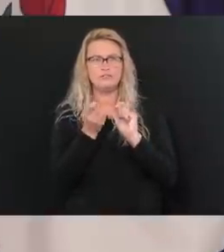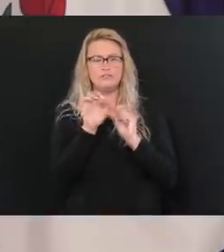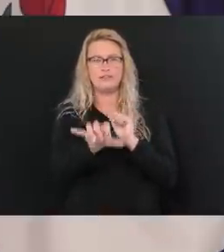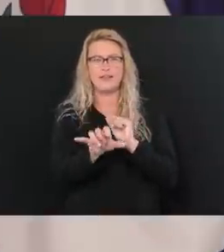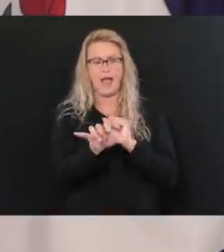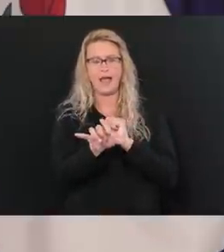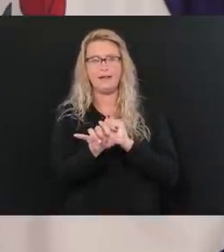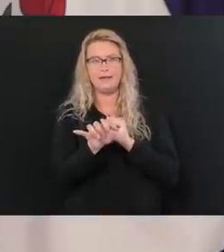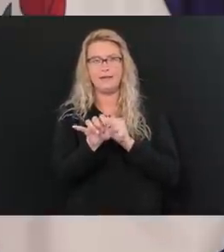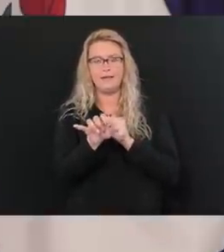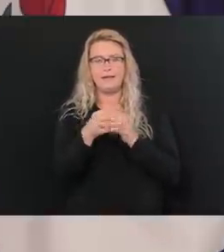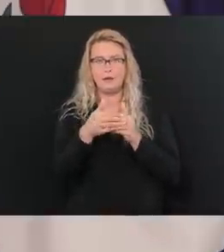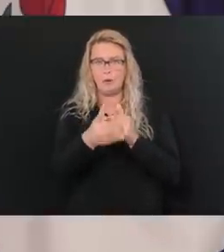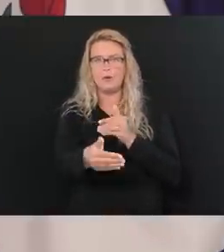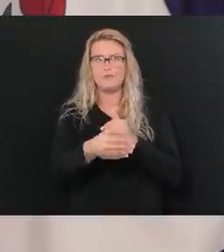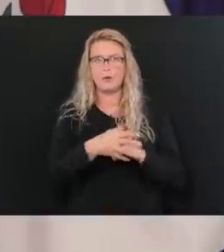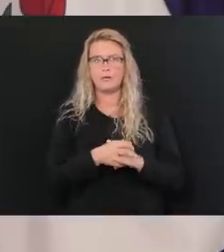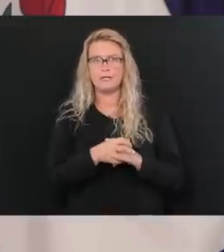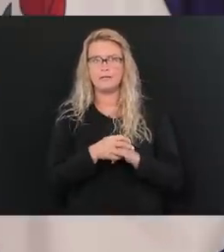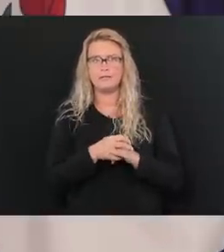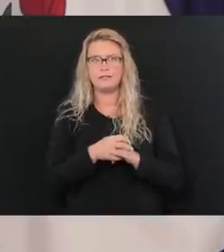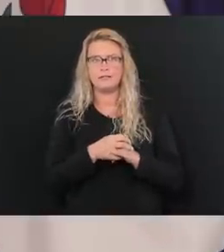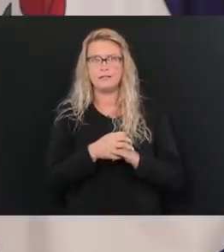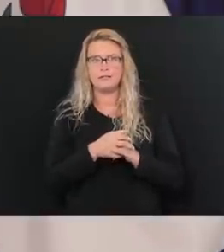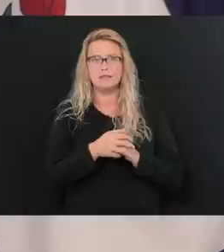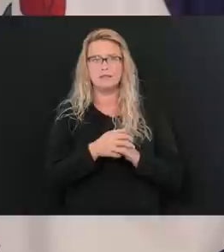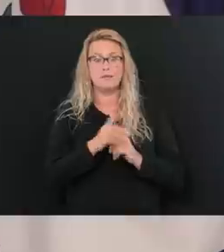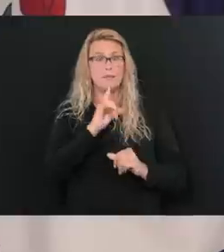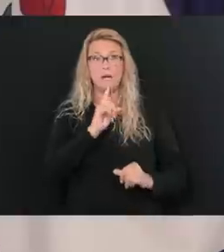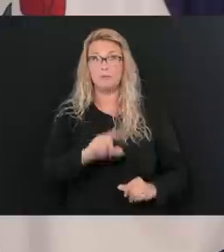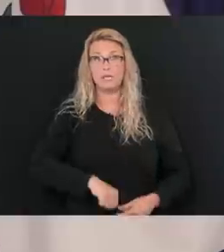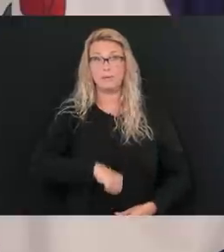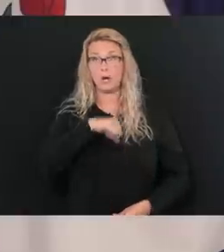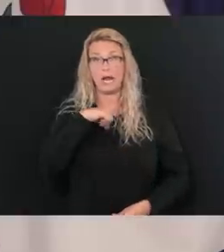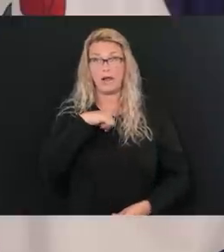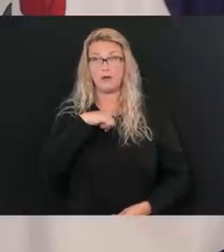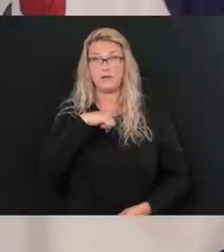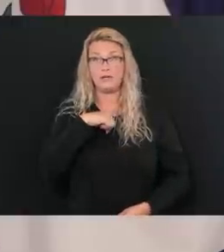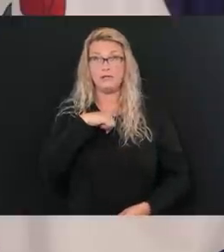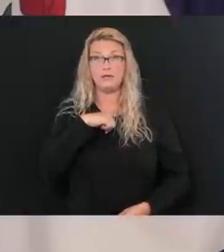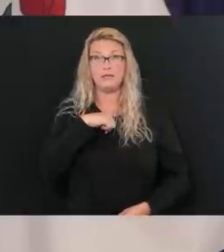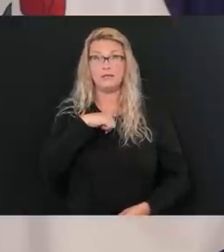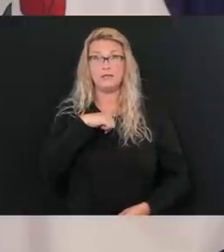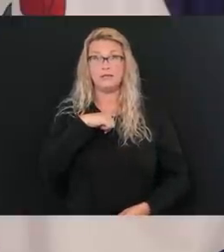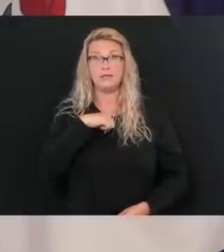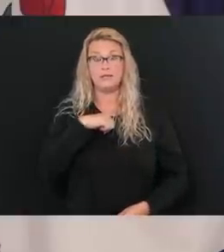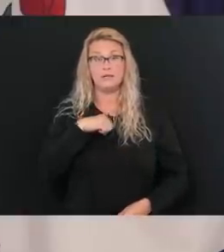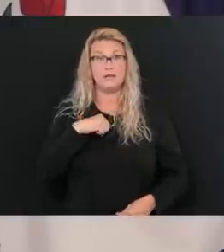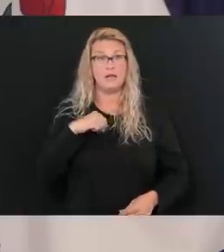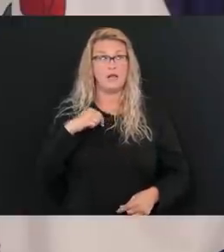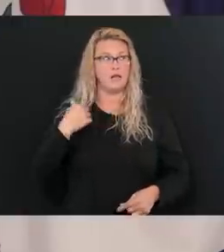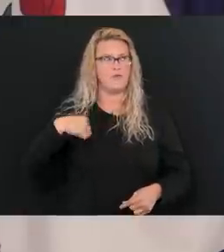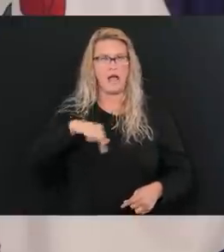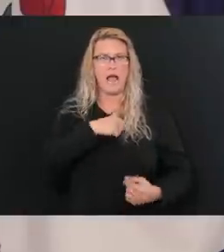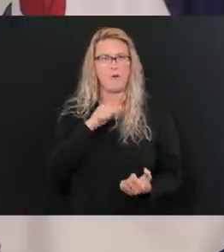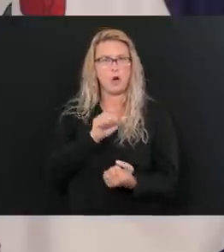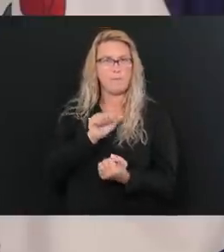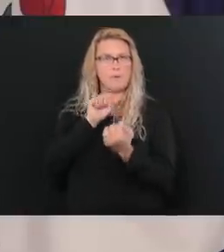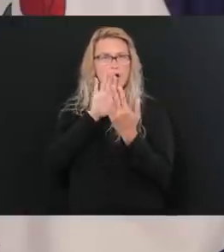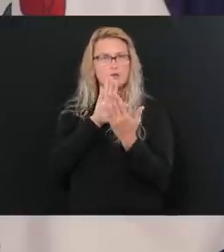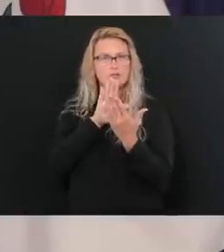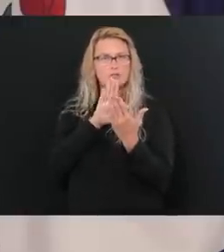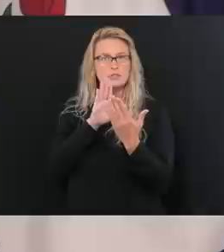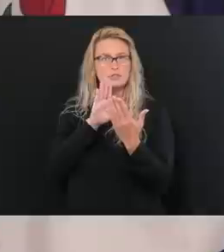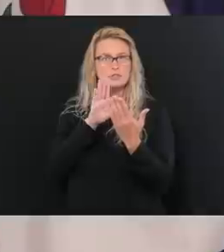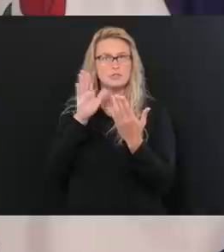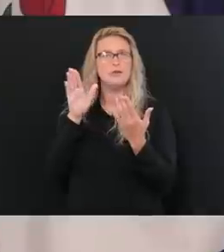forward with that. And, and I'm really proud of the way that we've done it because we've